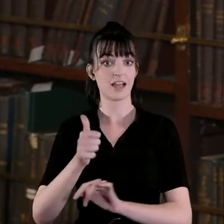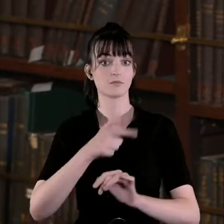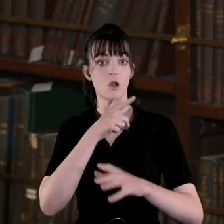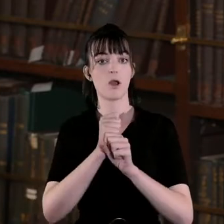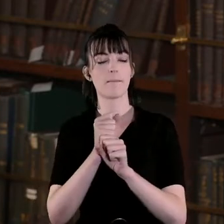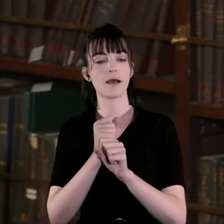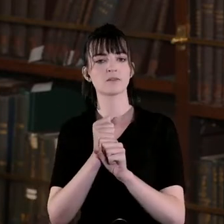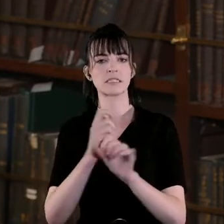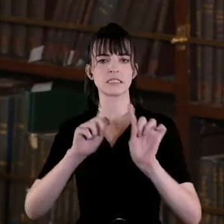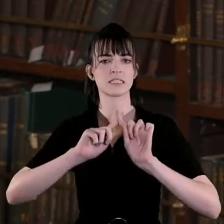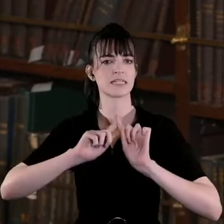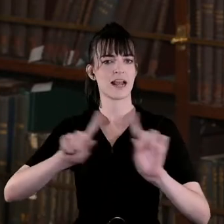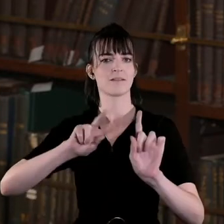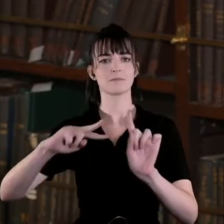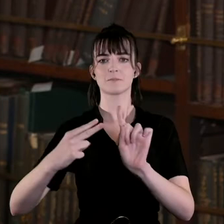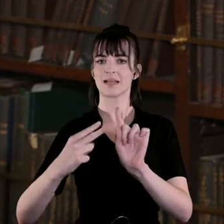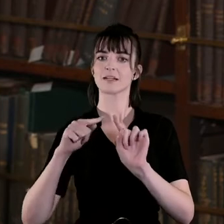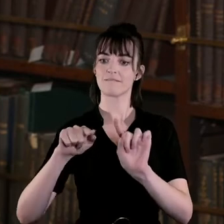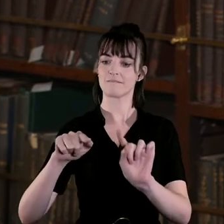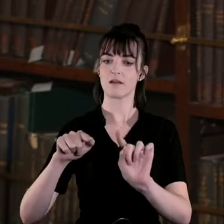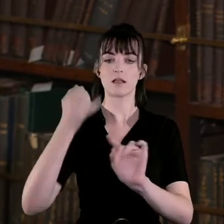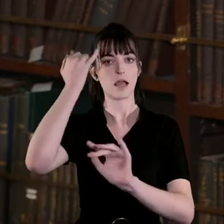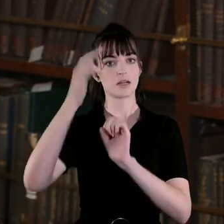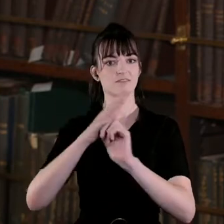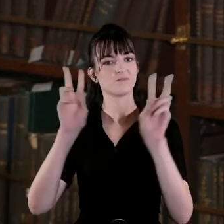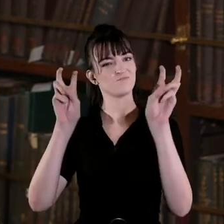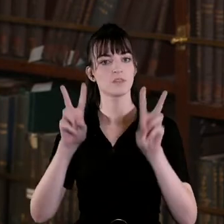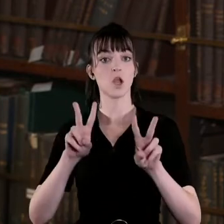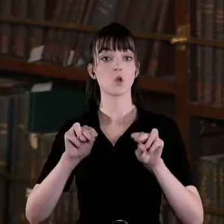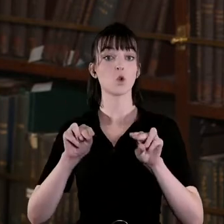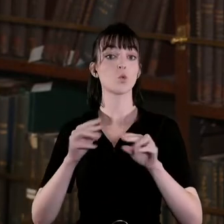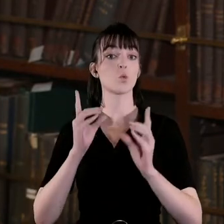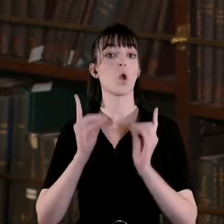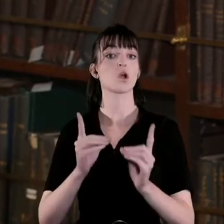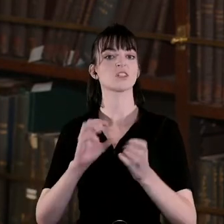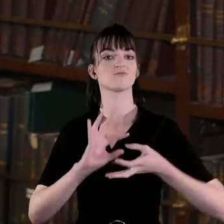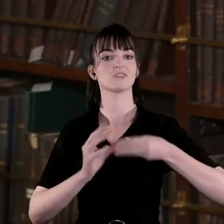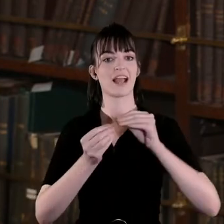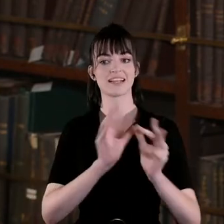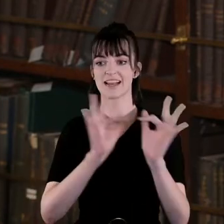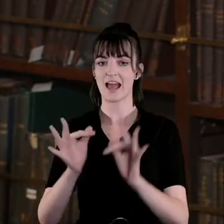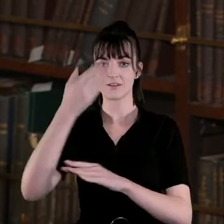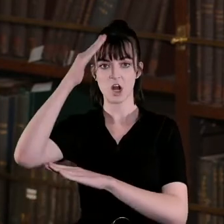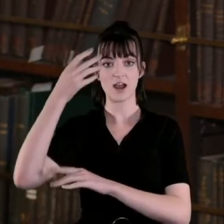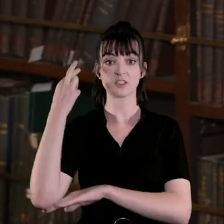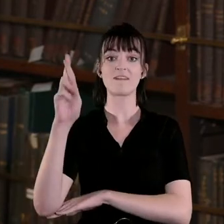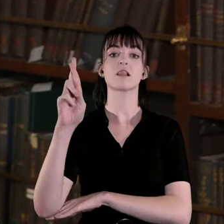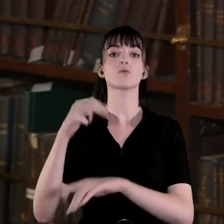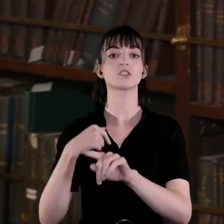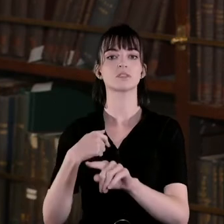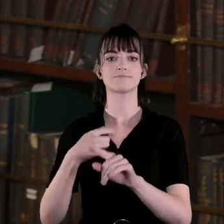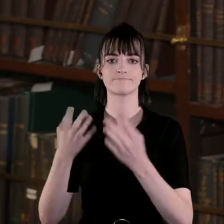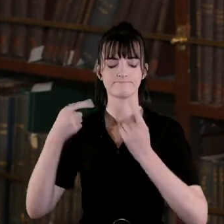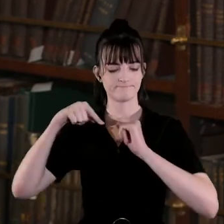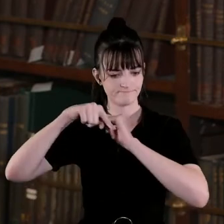a different take on this whole idea of the new order that is being created out of the Irish Revolution and depths that perhaps